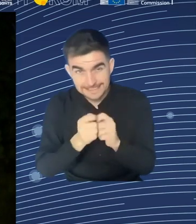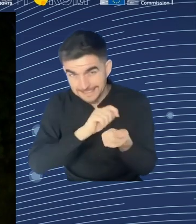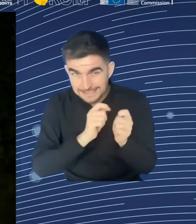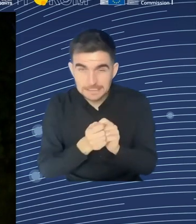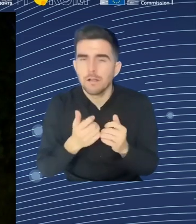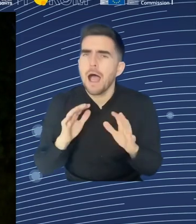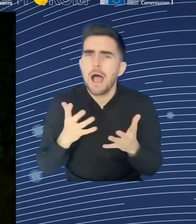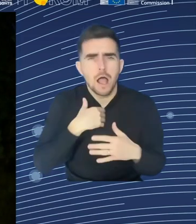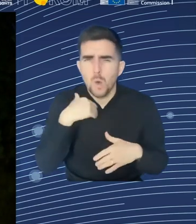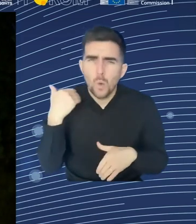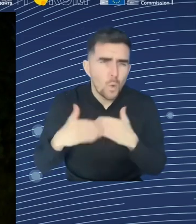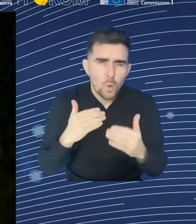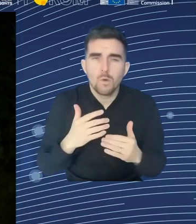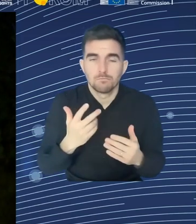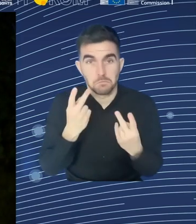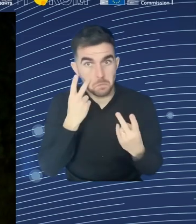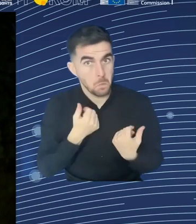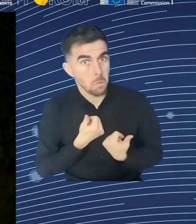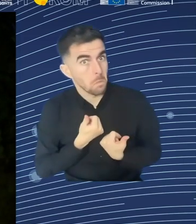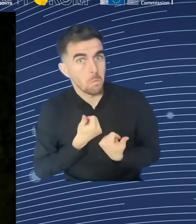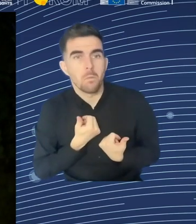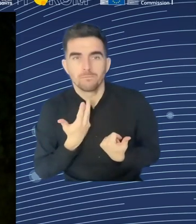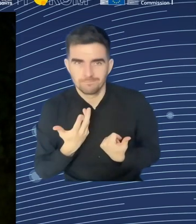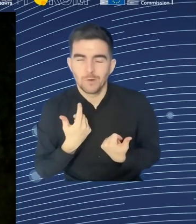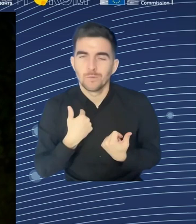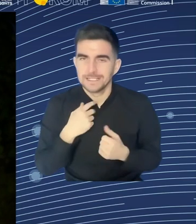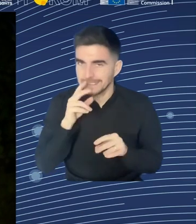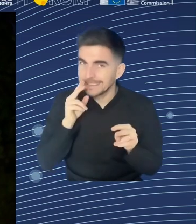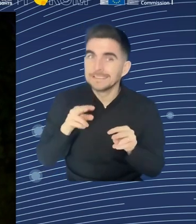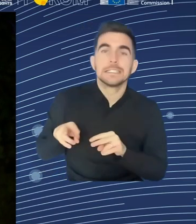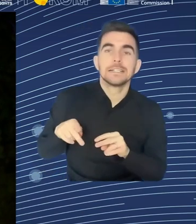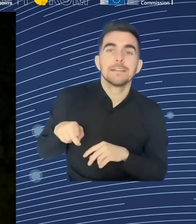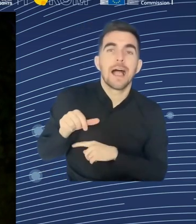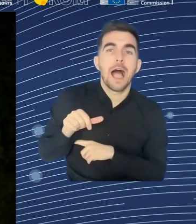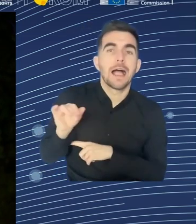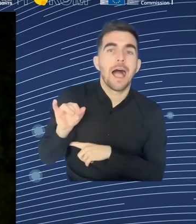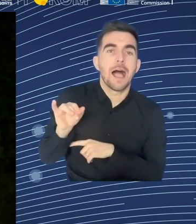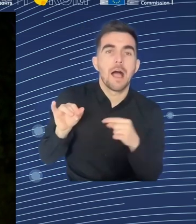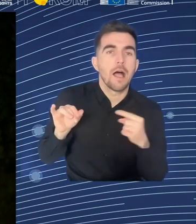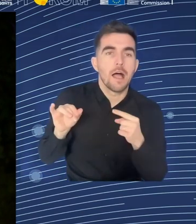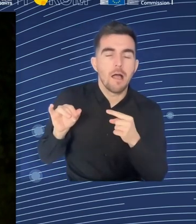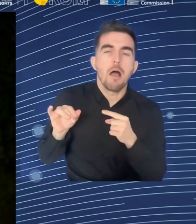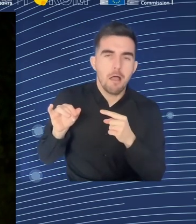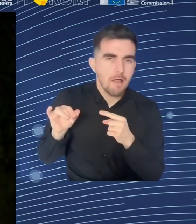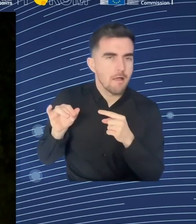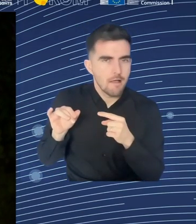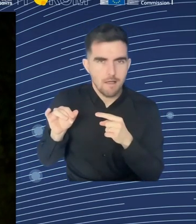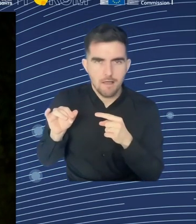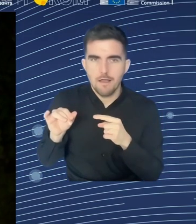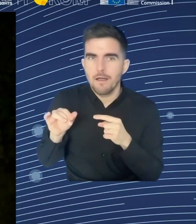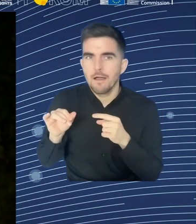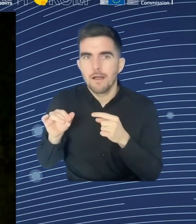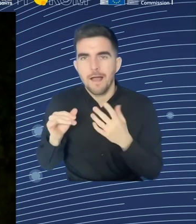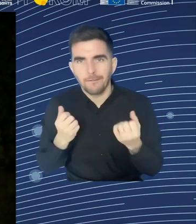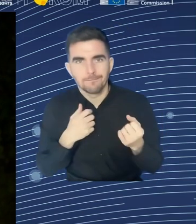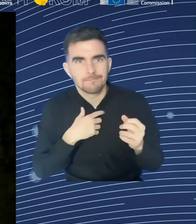And the two are very important. And there are different panels going more in-depth in each of them. But here we are really speaking about people. And, of course,